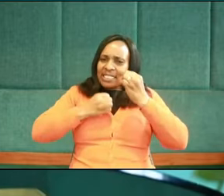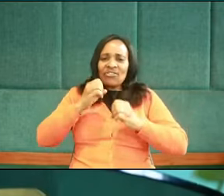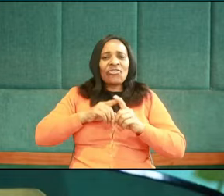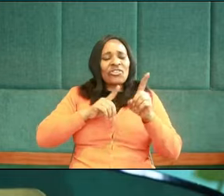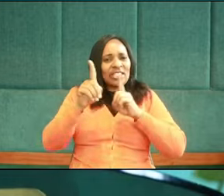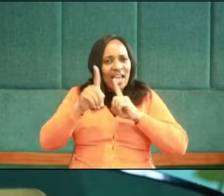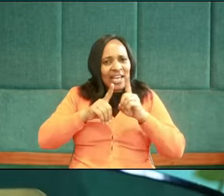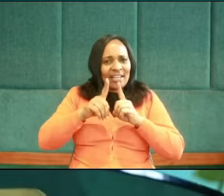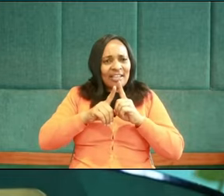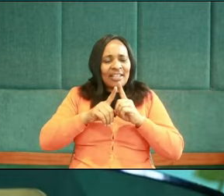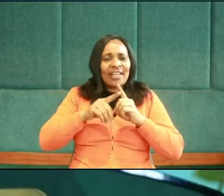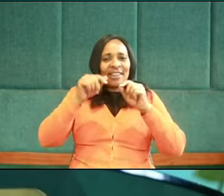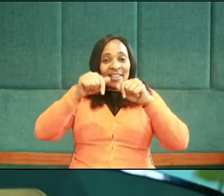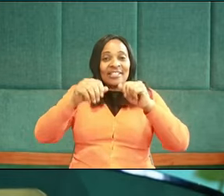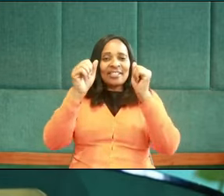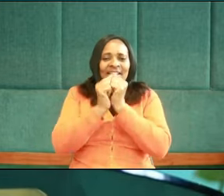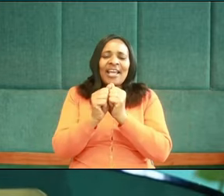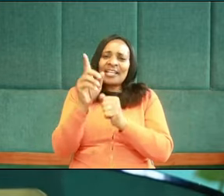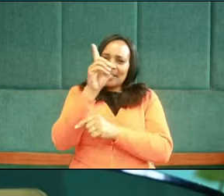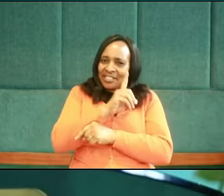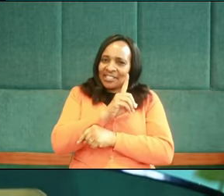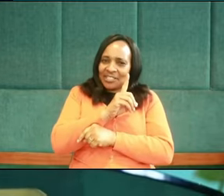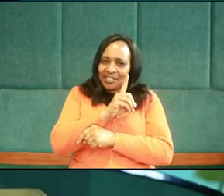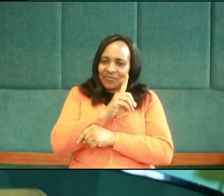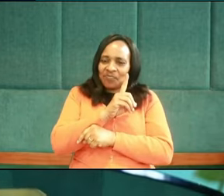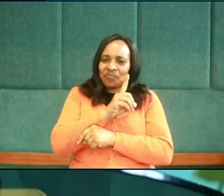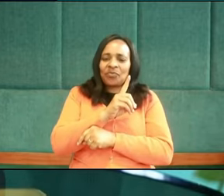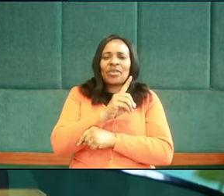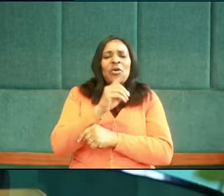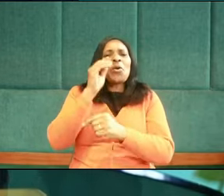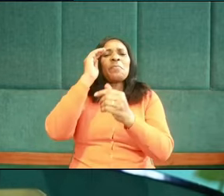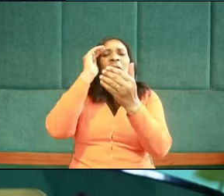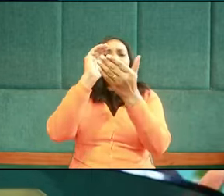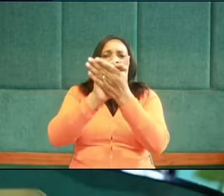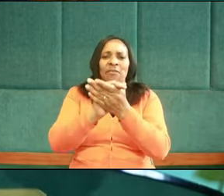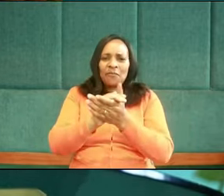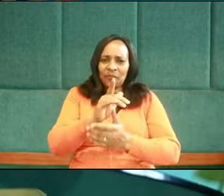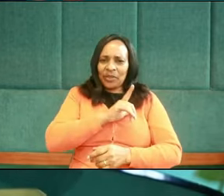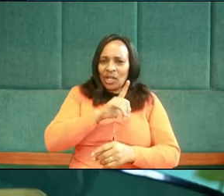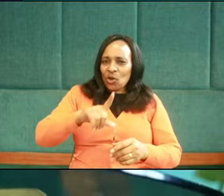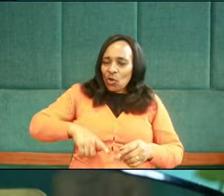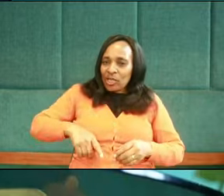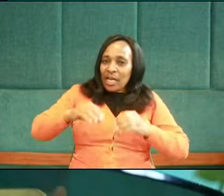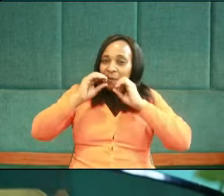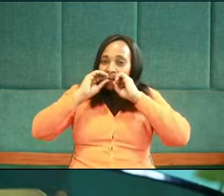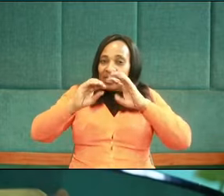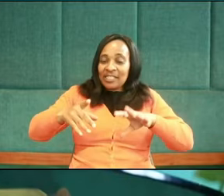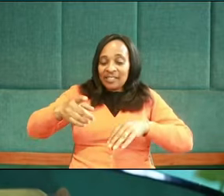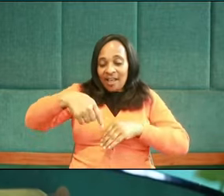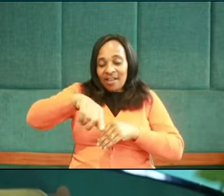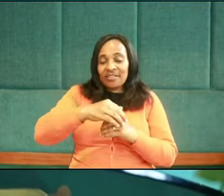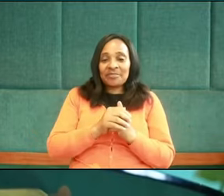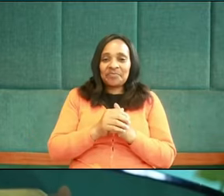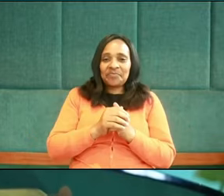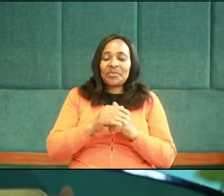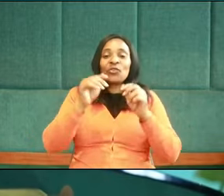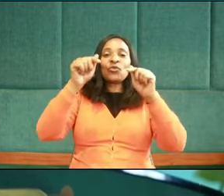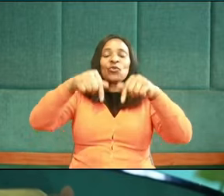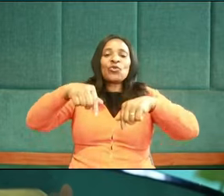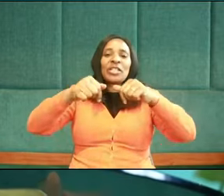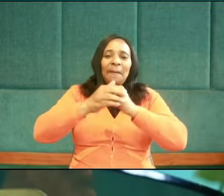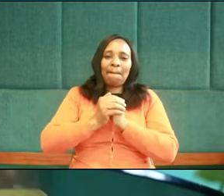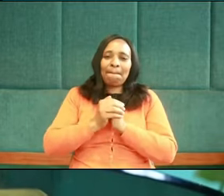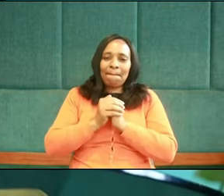these 10 days and we believe the Lord has blessed us and today